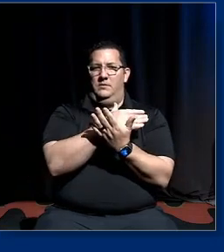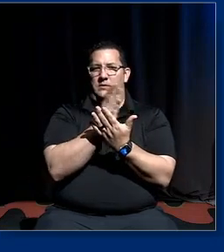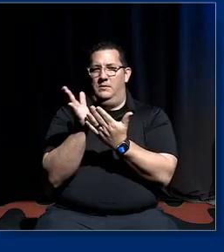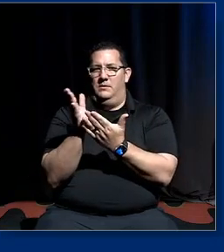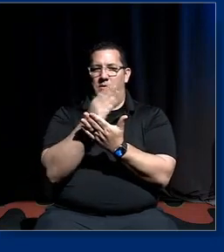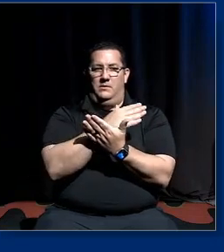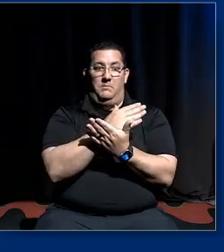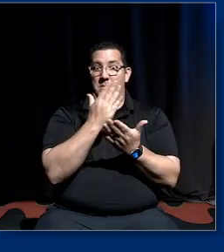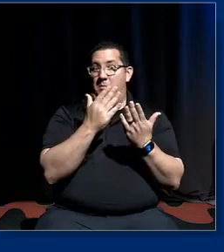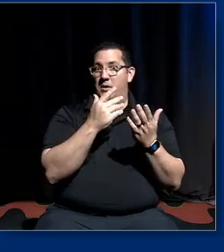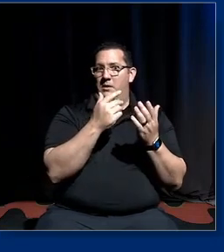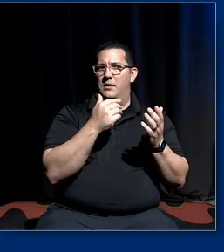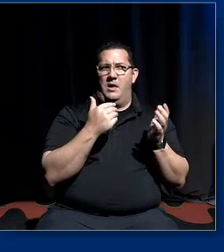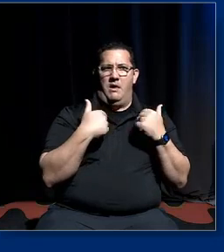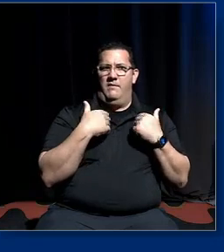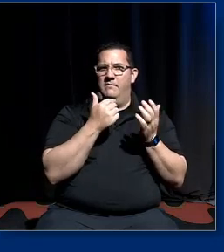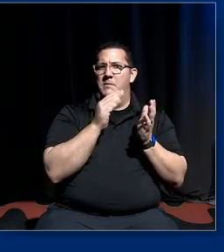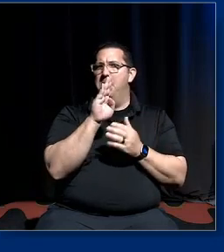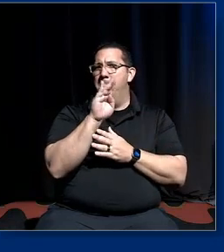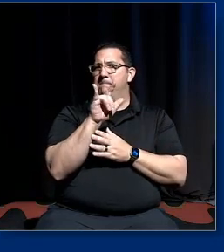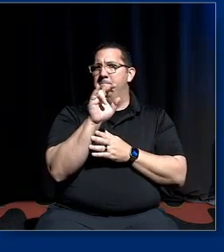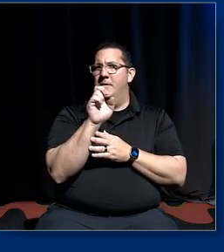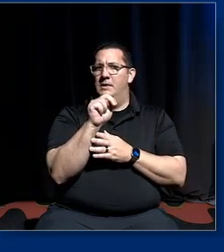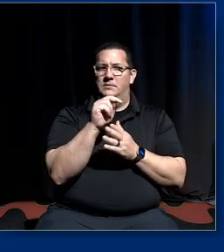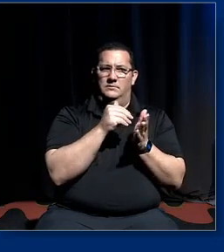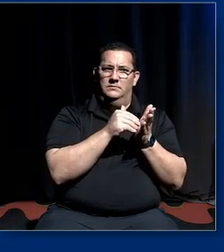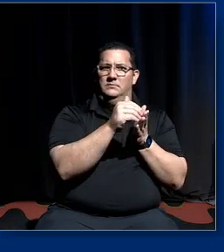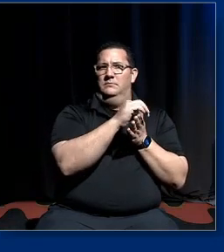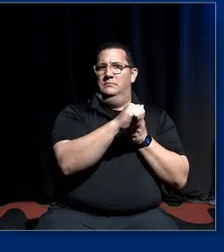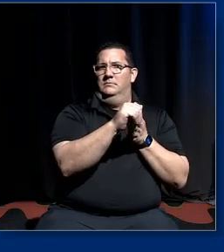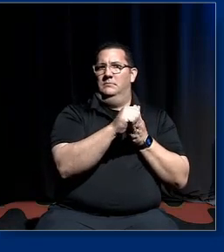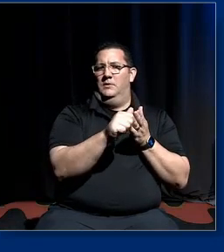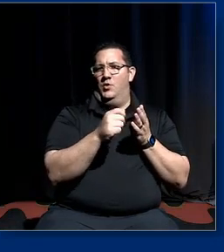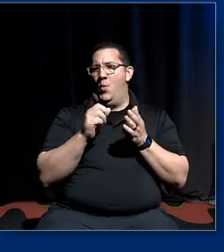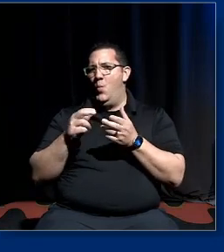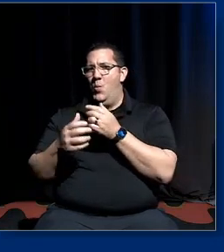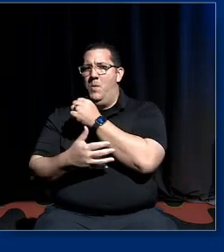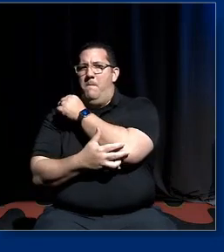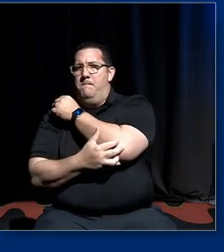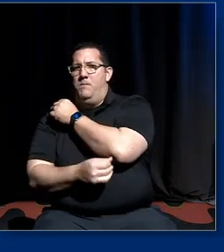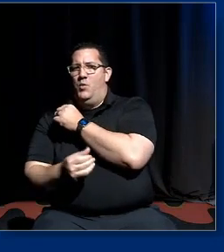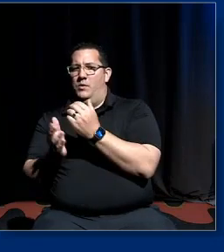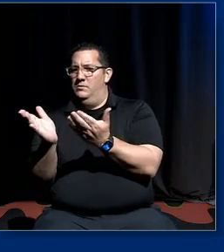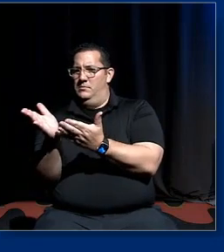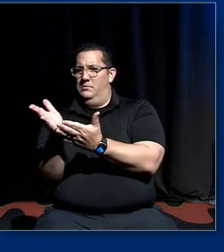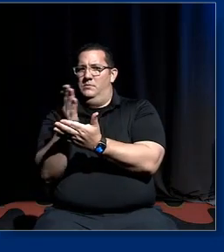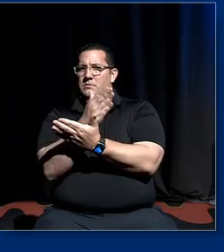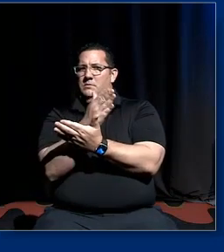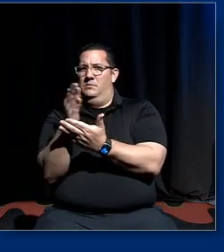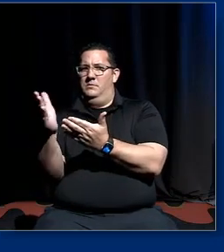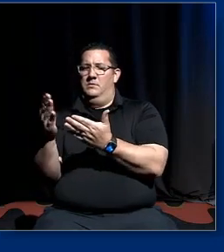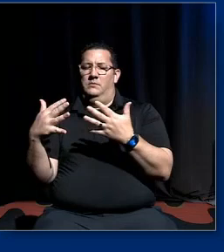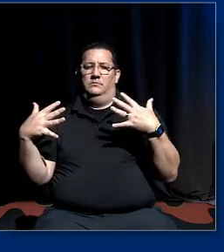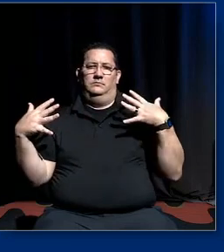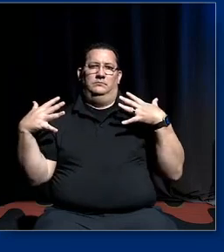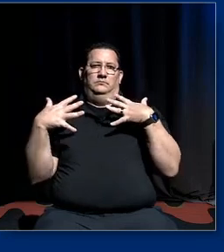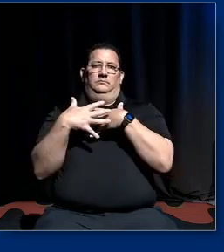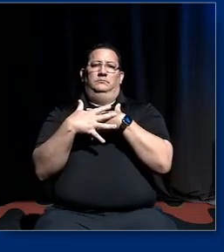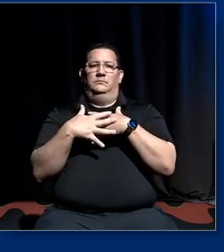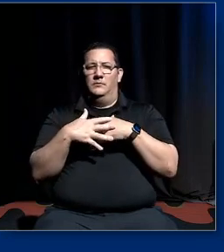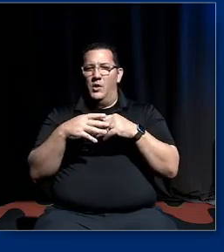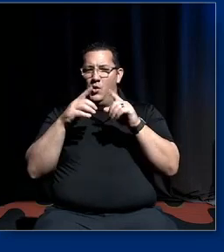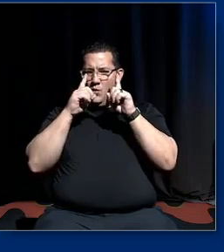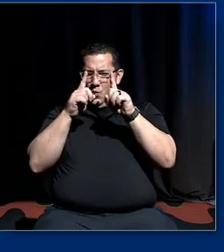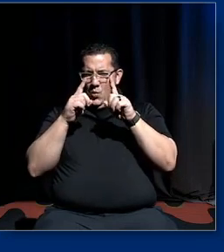street or um they're living on the poverty line uh and it was a way to to put together